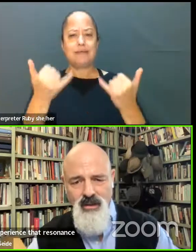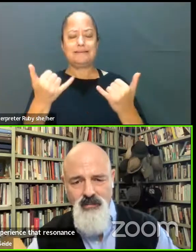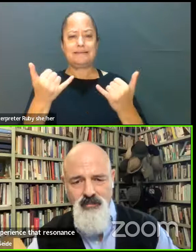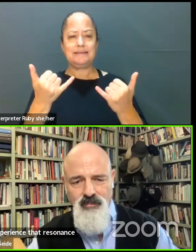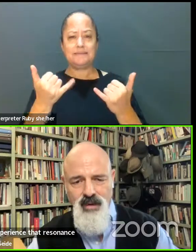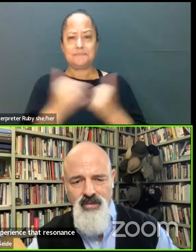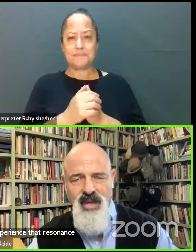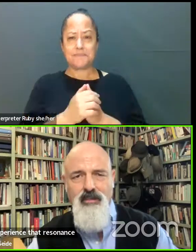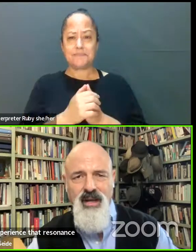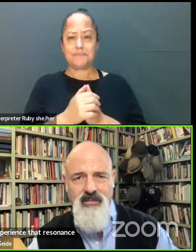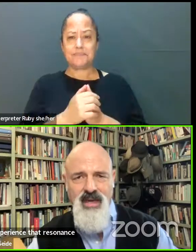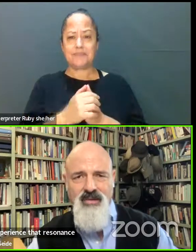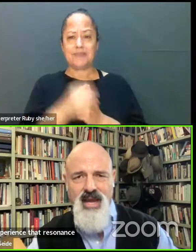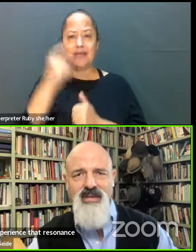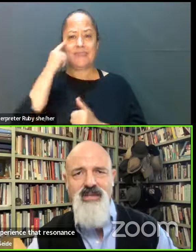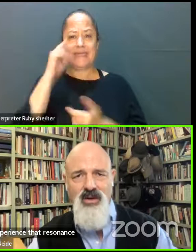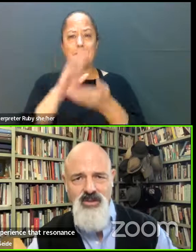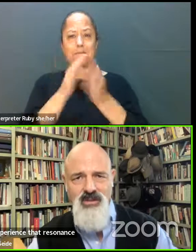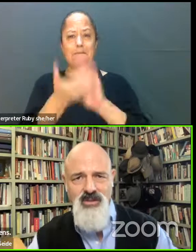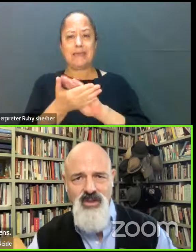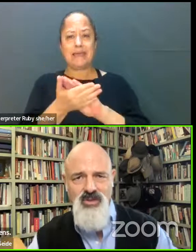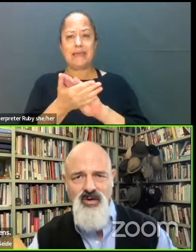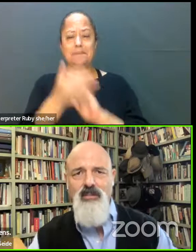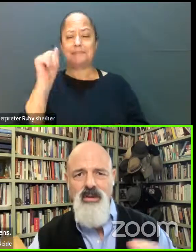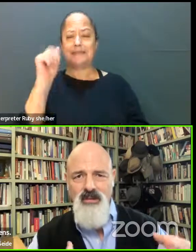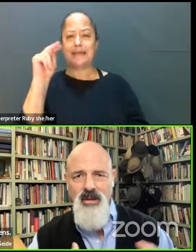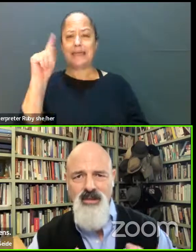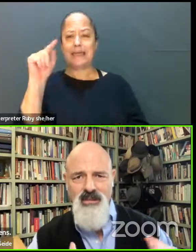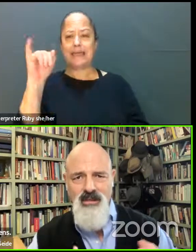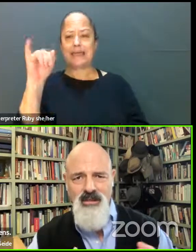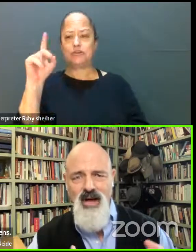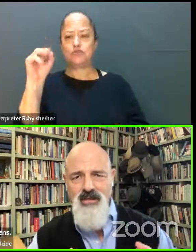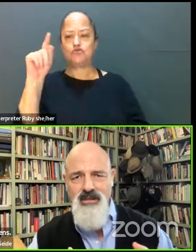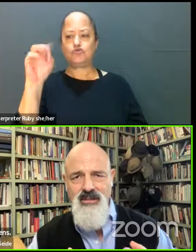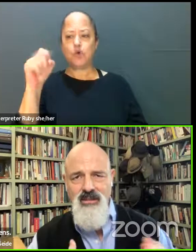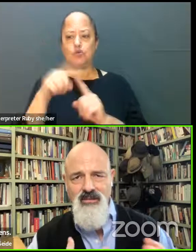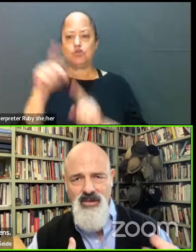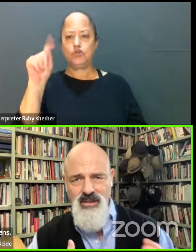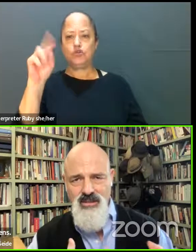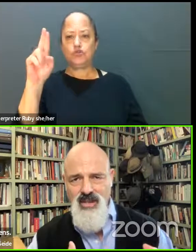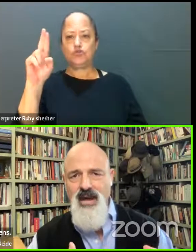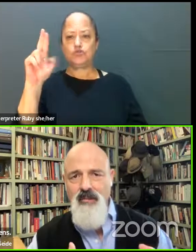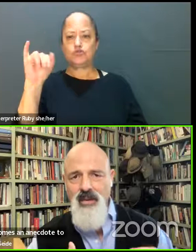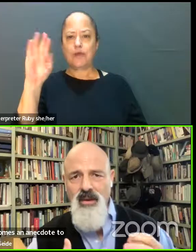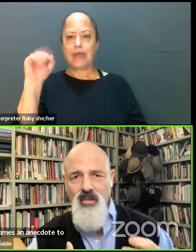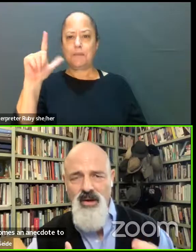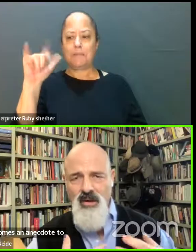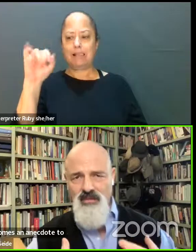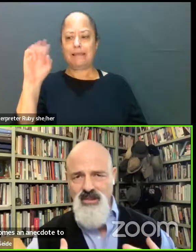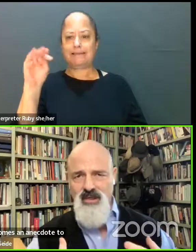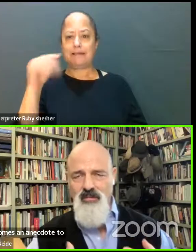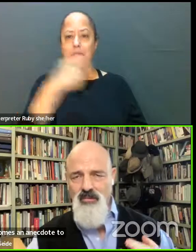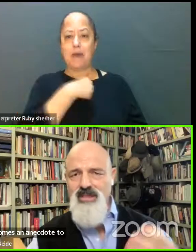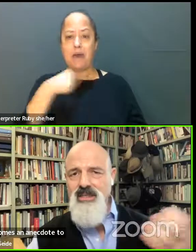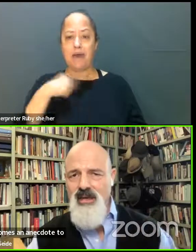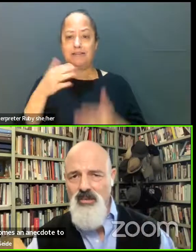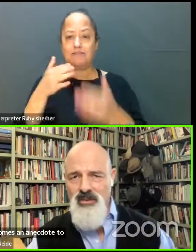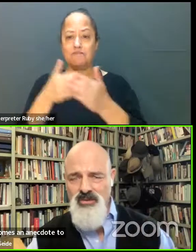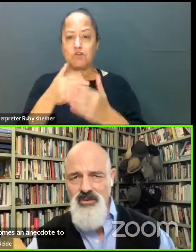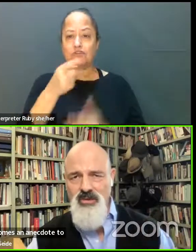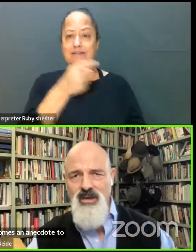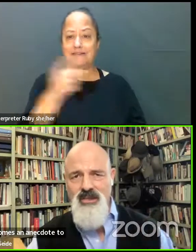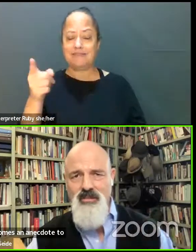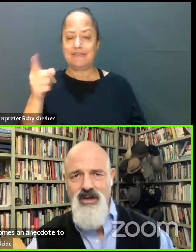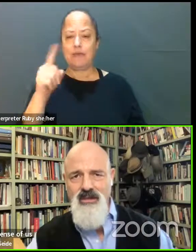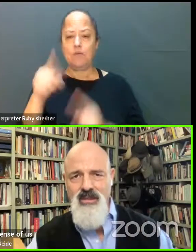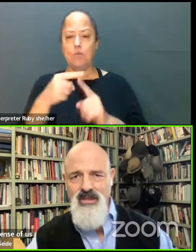I think it becomes a kind of an antidote to this tribalism and the sense of us versus them, when all of a sudden I'm resonating